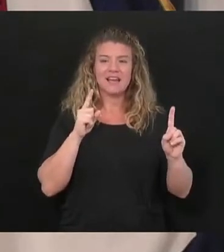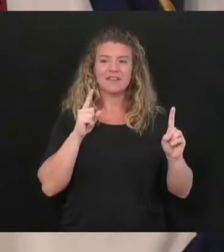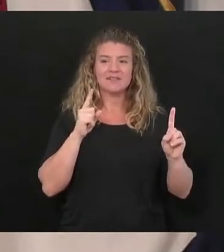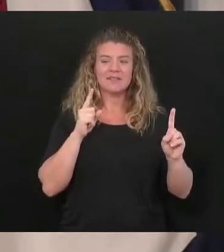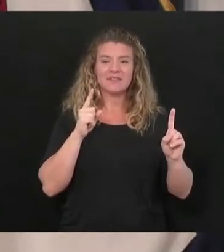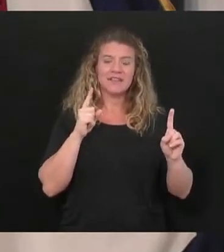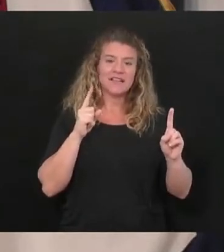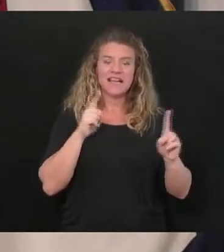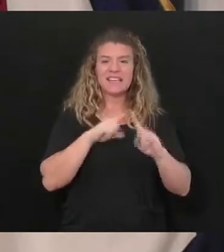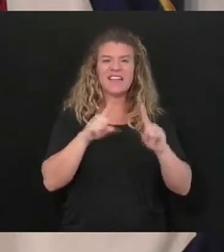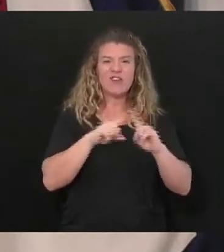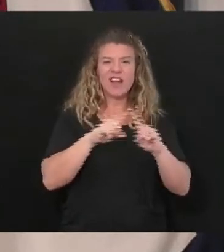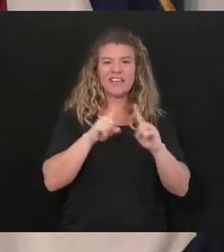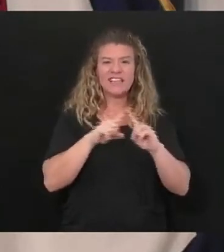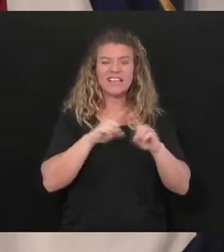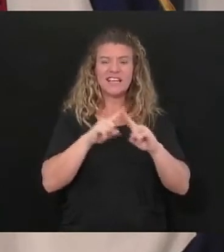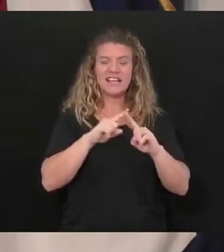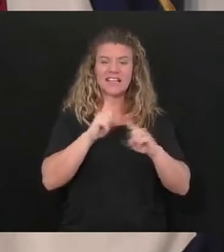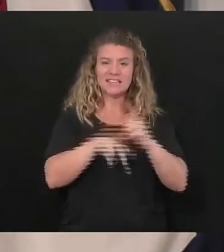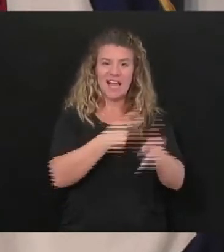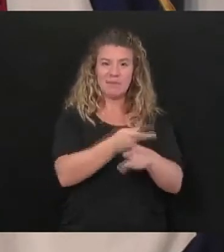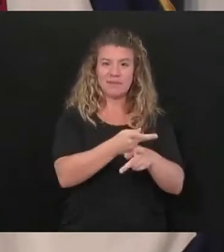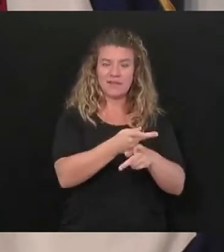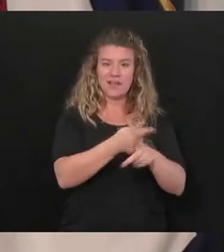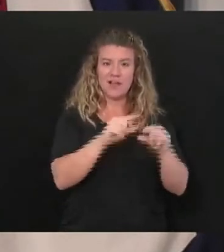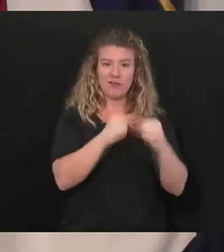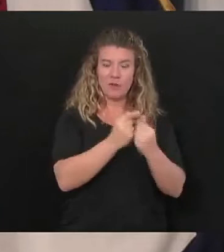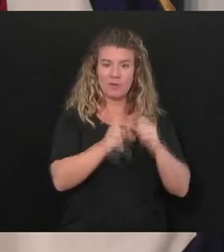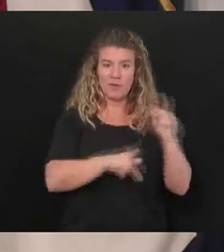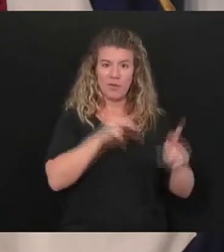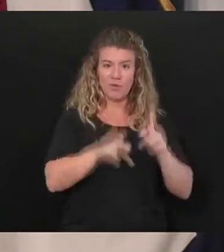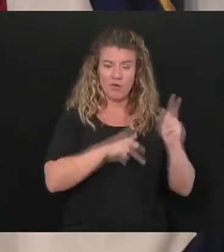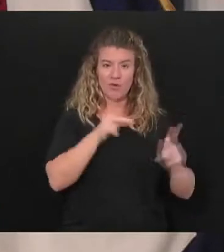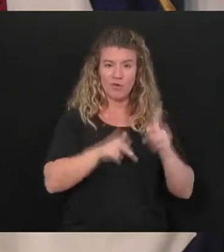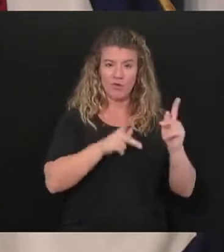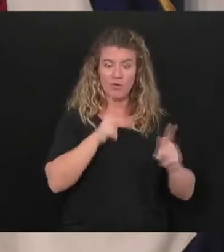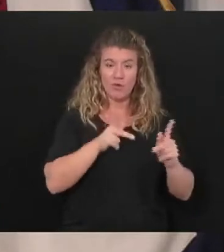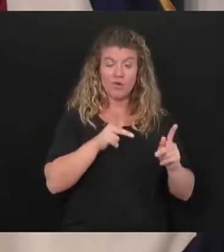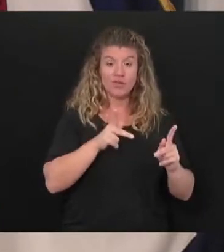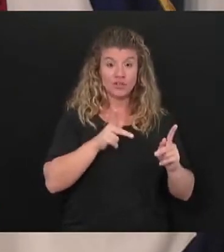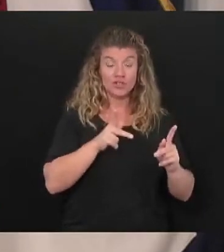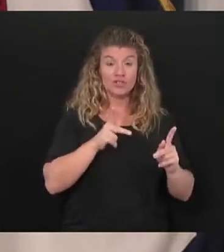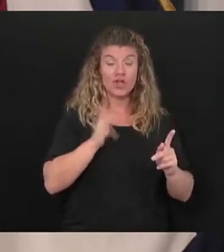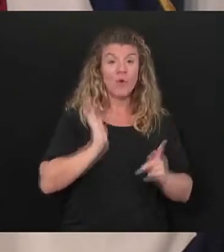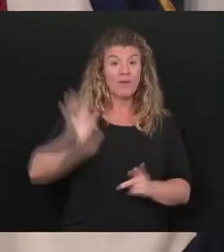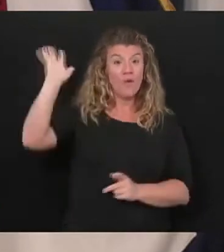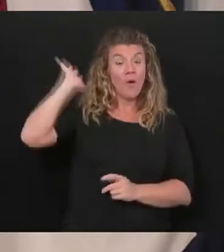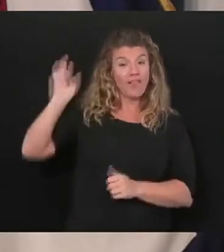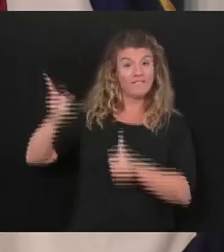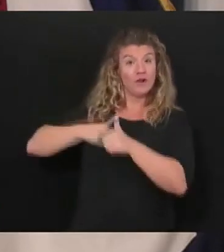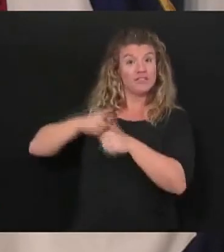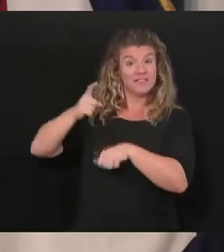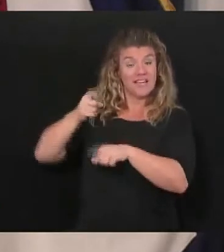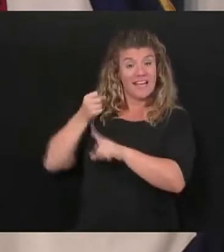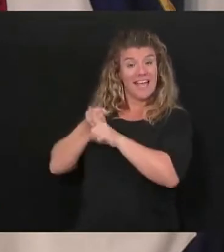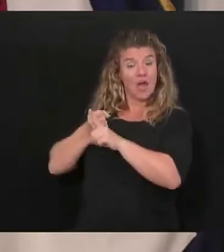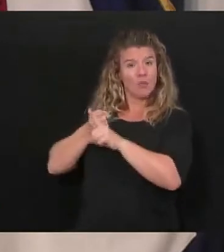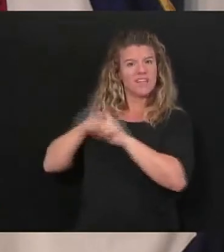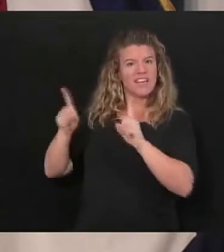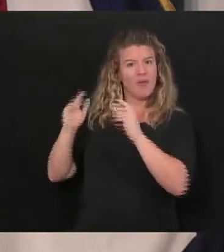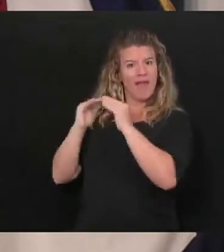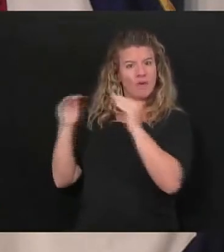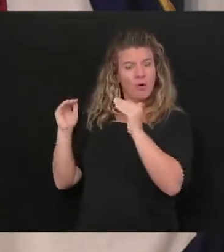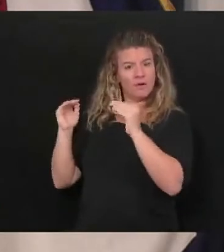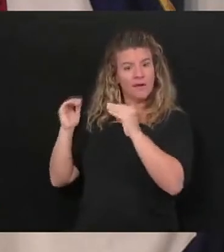decades rather under the outbreak levels that we were witnessing before. And so this